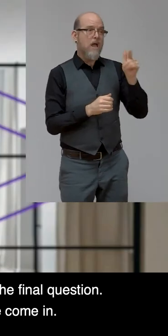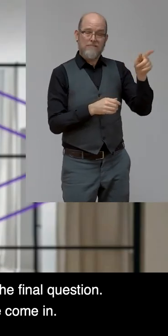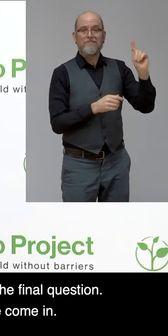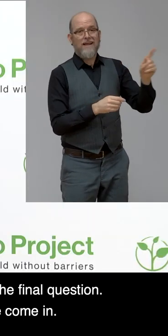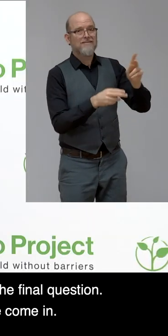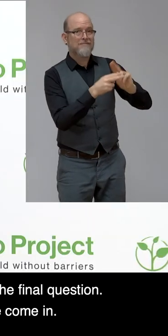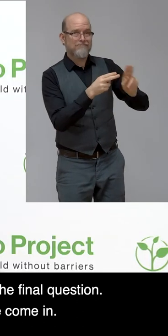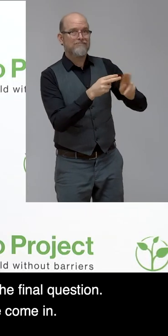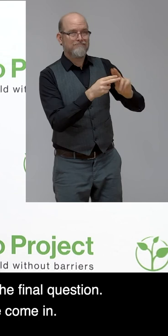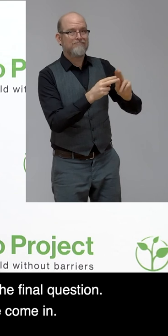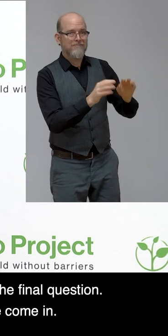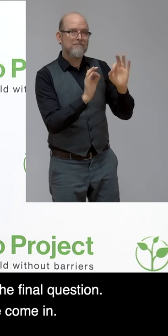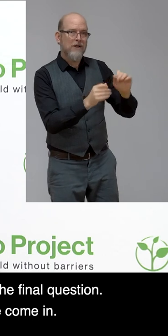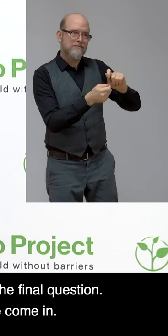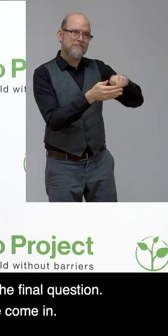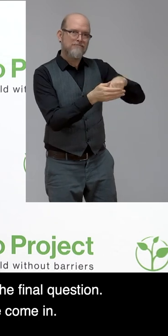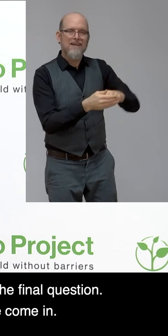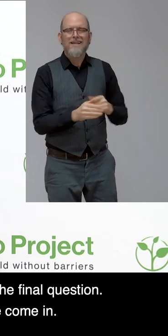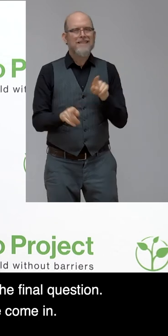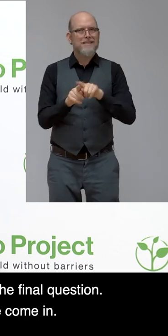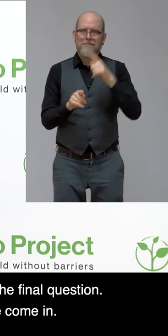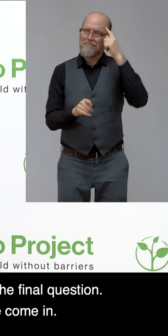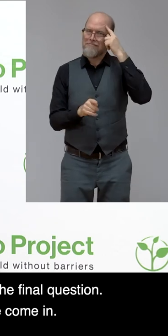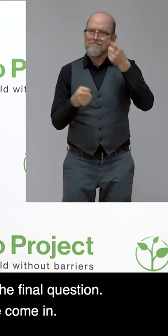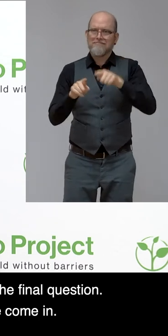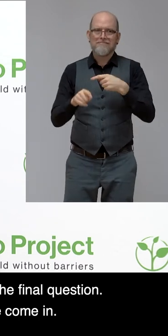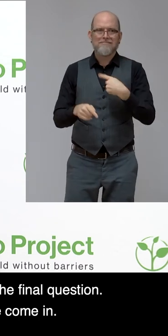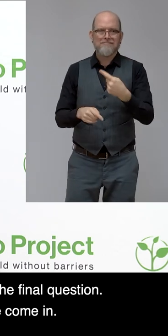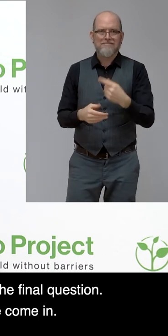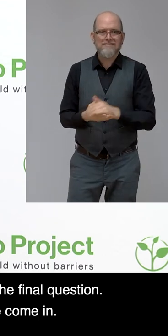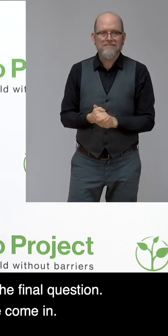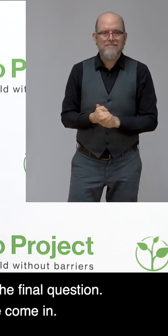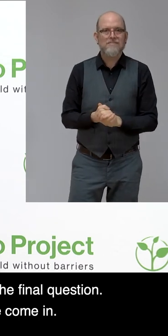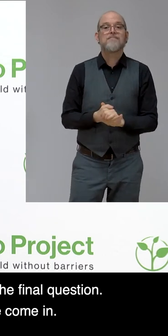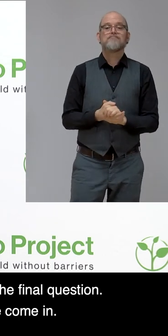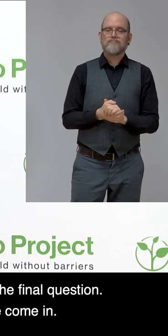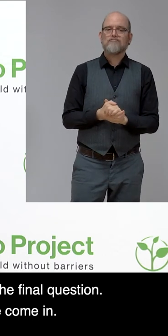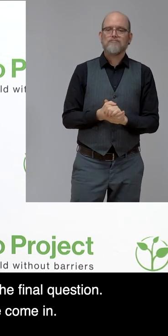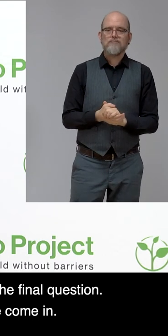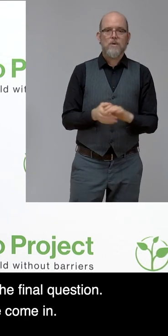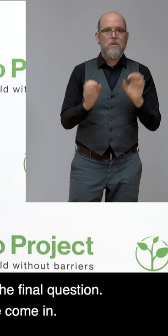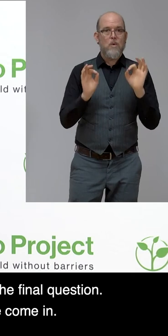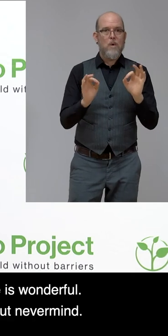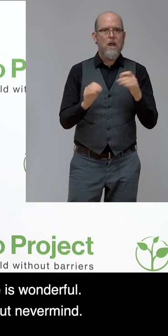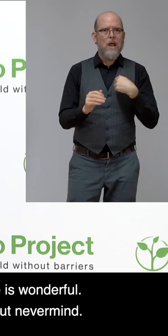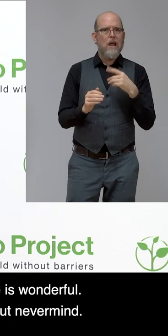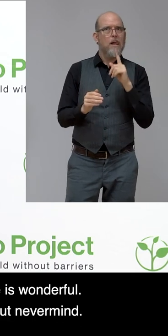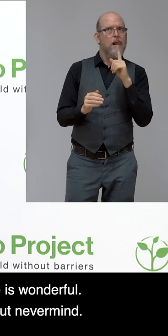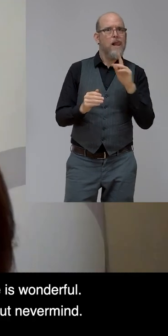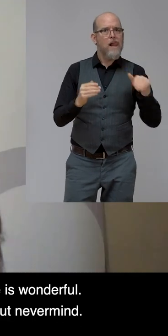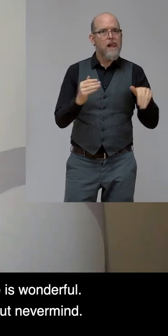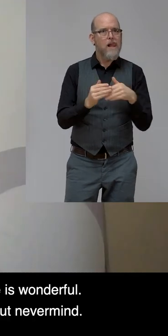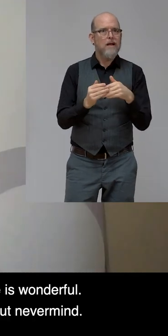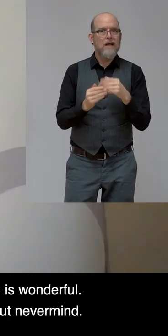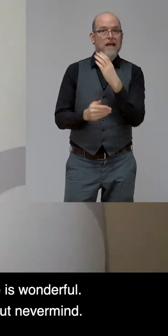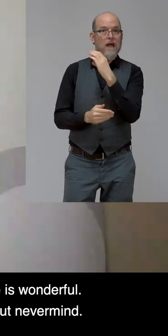So this leads me to the final wrap I have one question, Michael. Yes, Carola, please come in. Thank